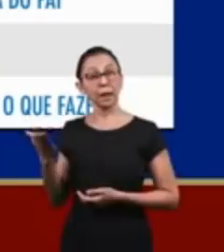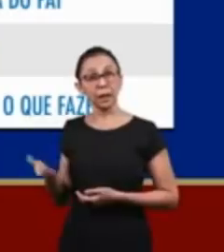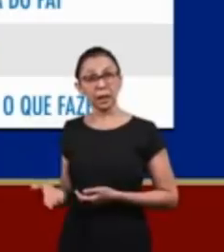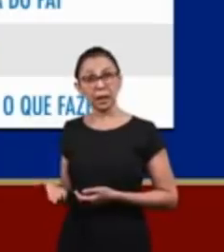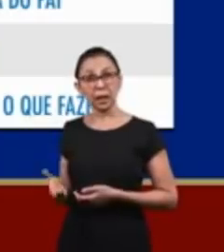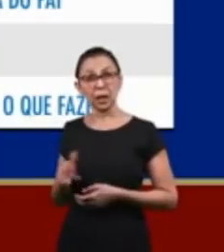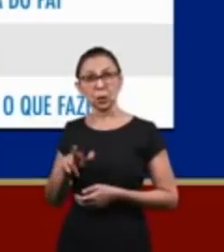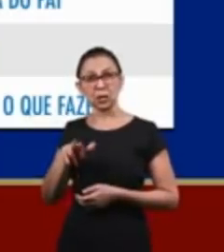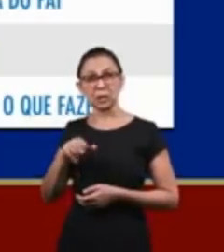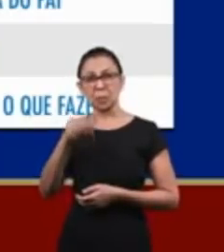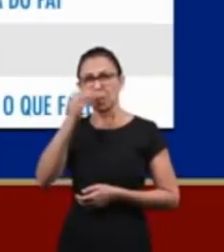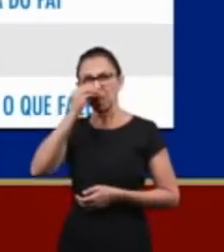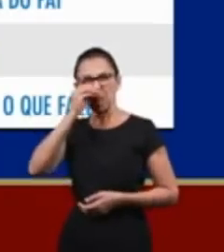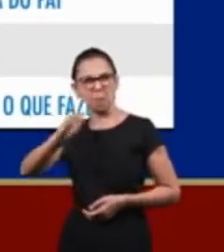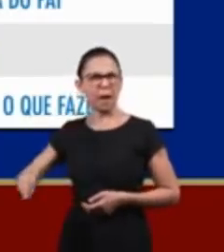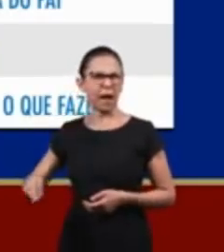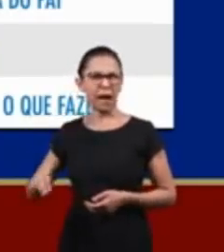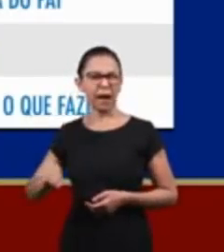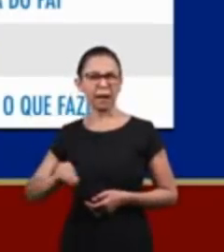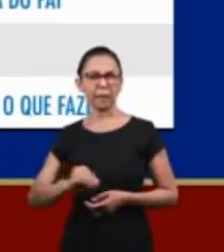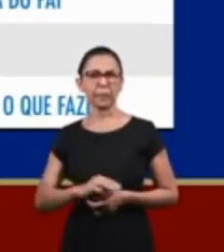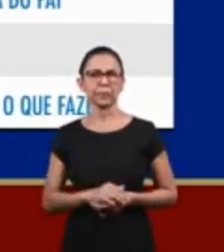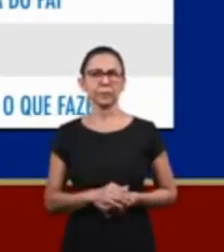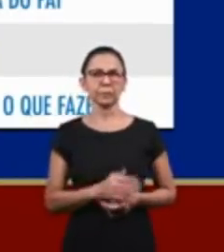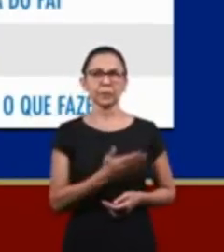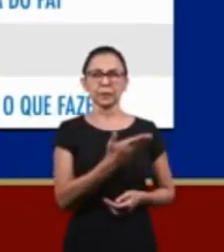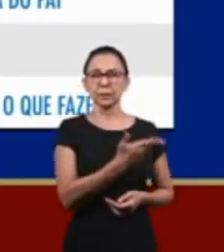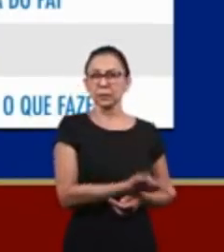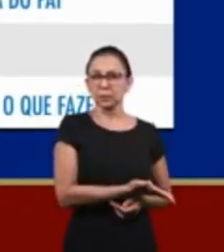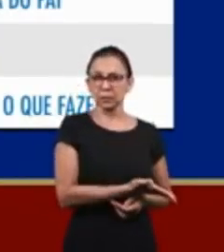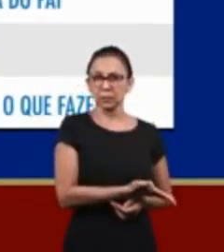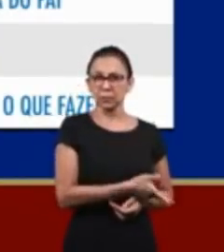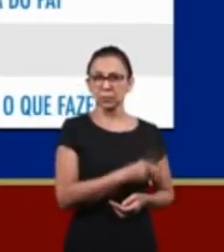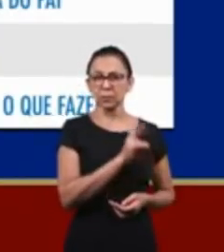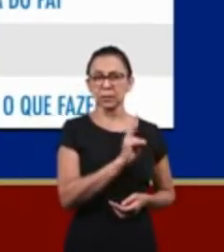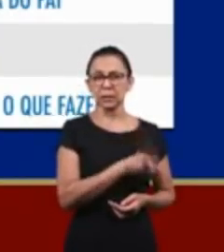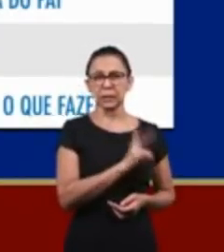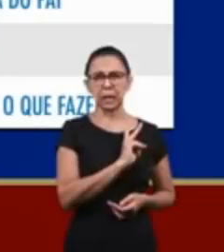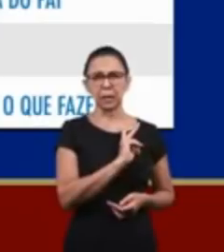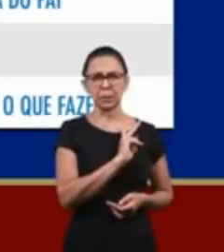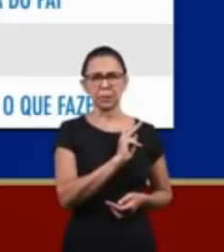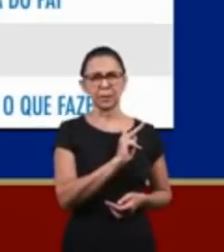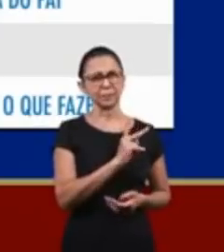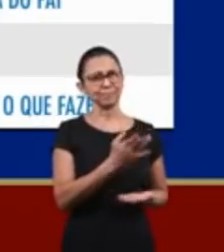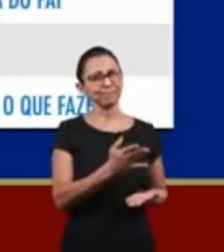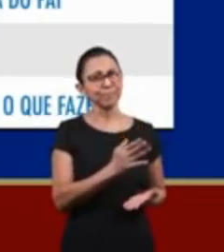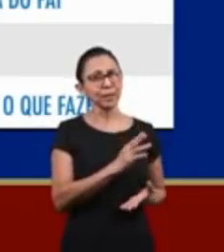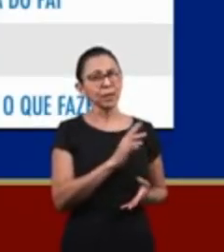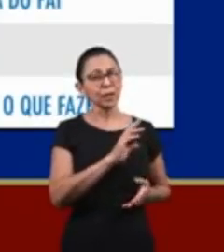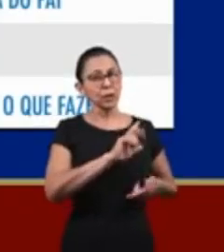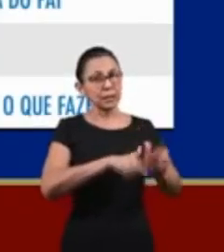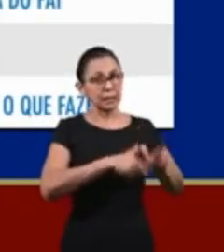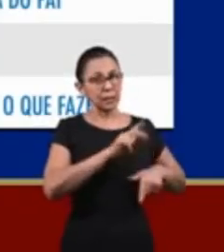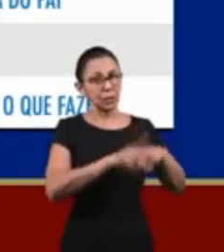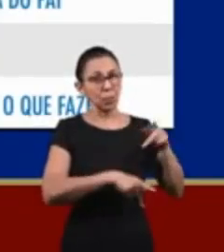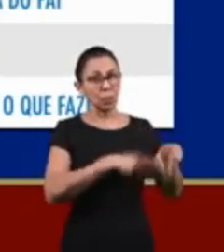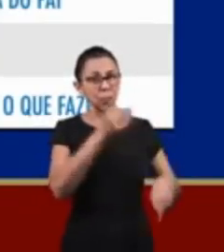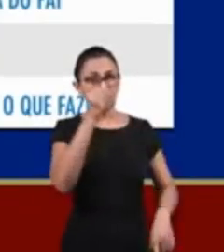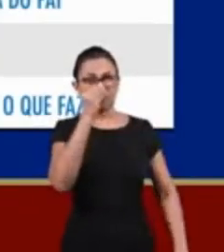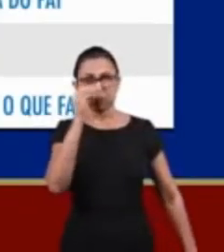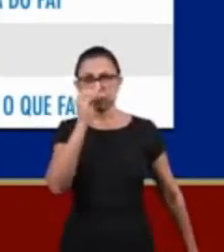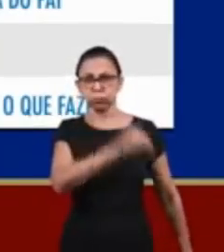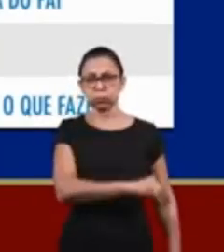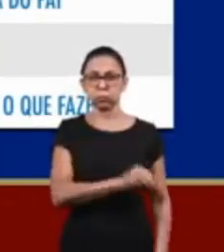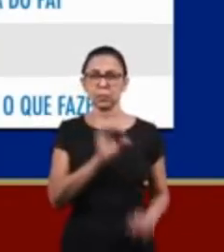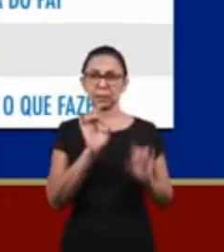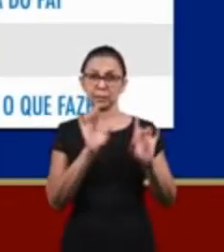Joseph was rejected by his brothers. Jesus was also always rejected by the people of Israel,